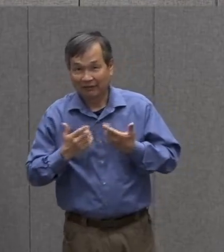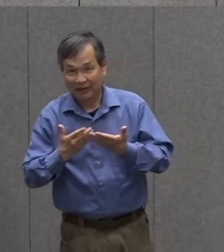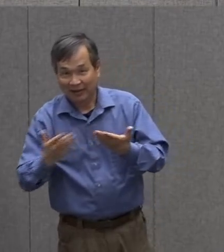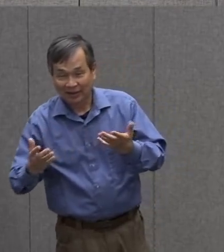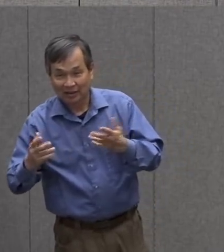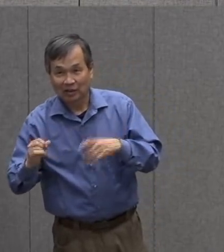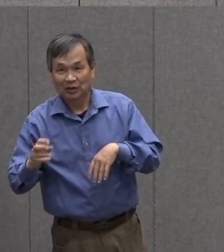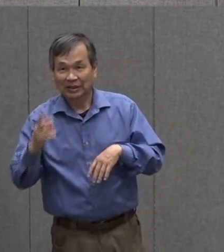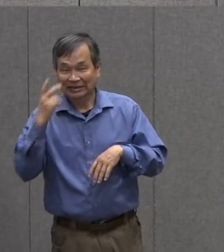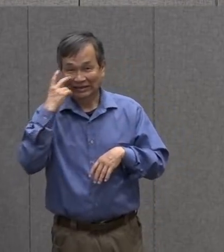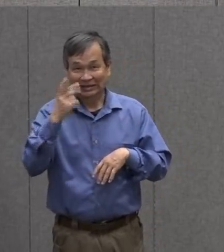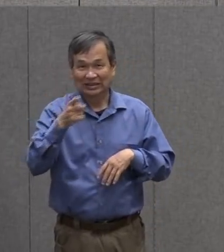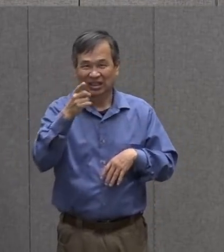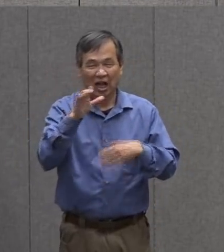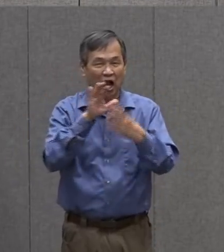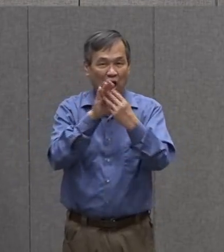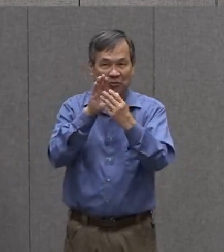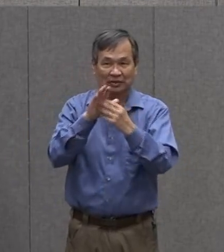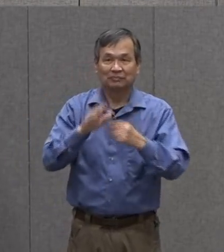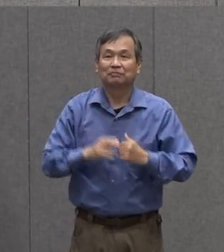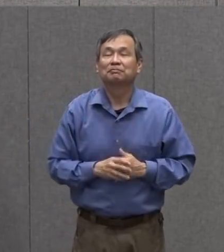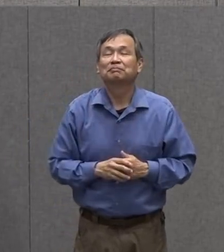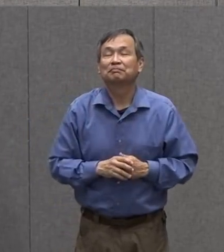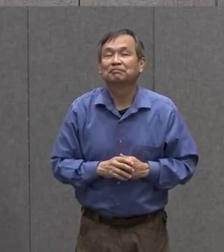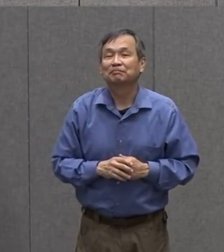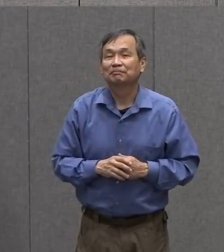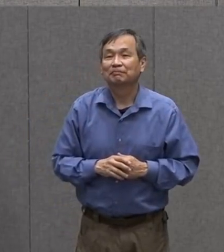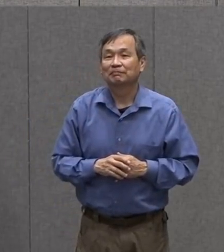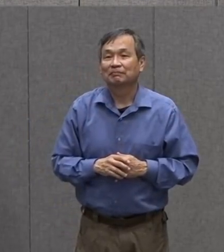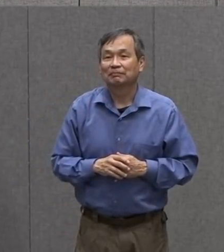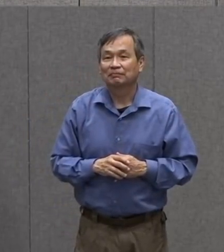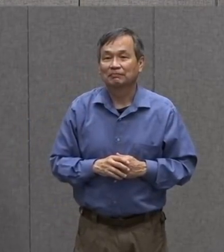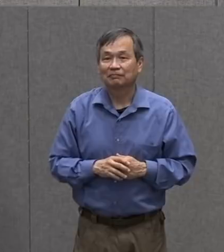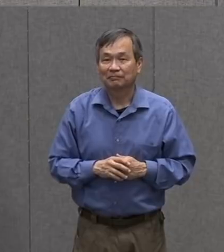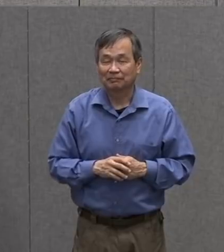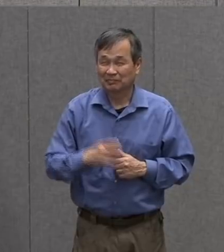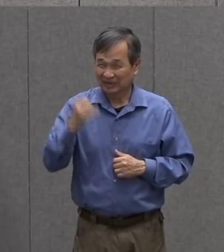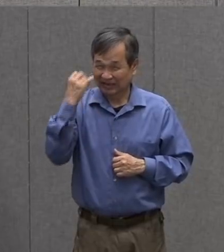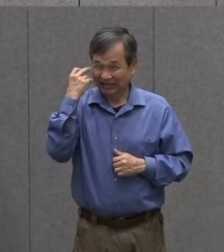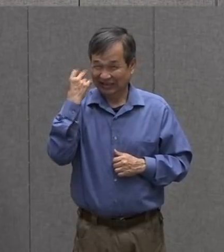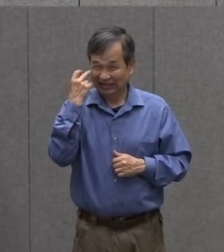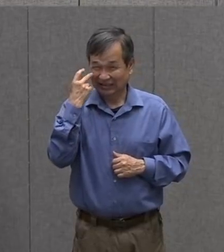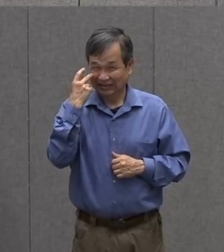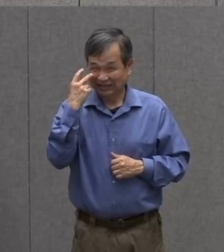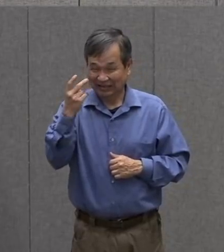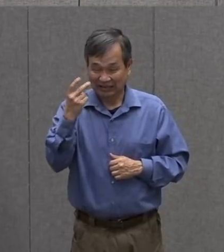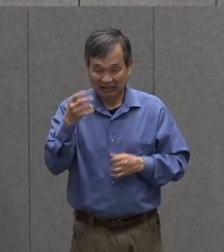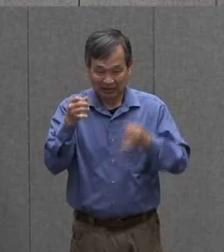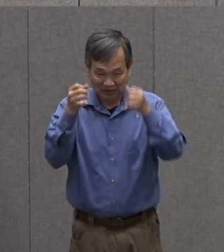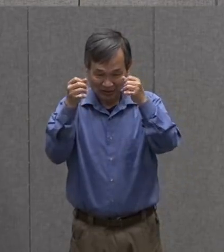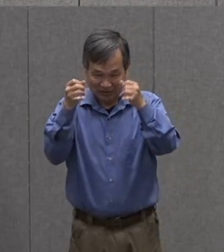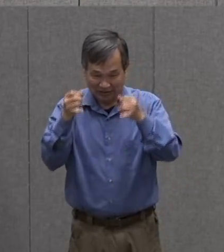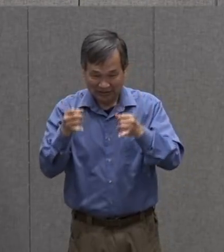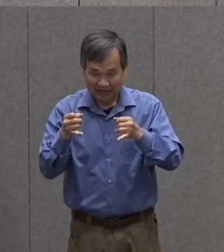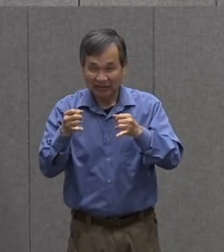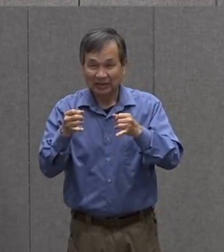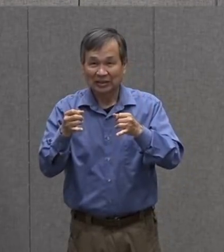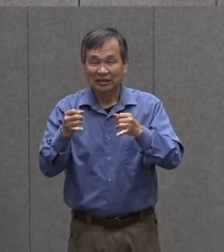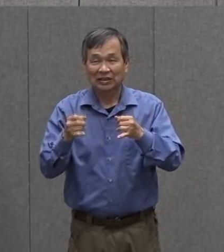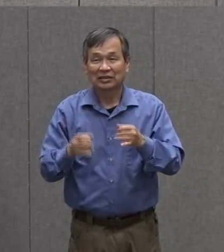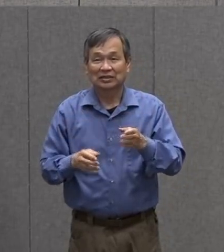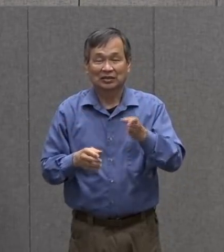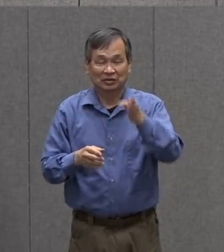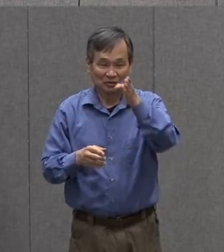this up just a little bit and find those two folds that are going